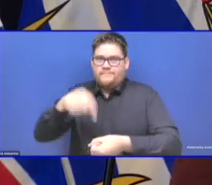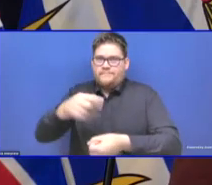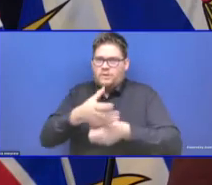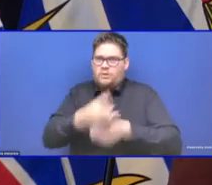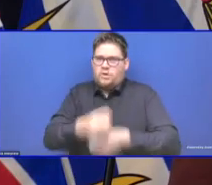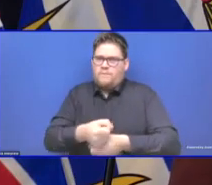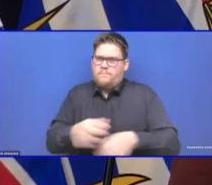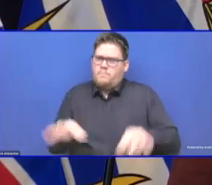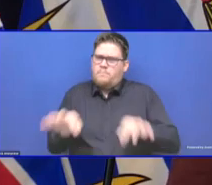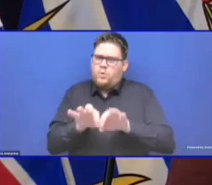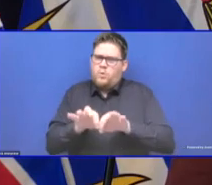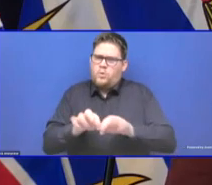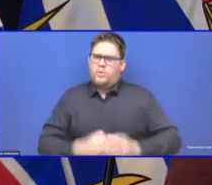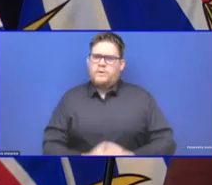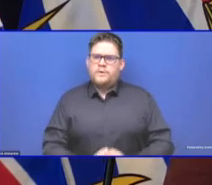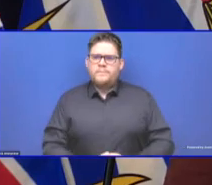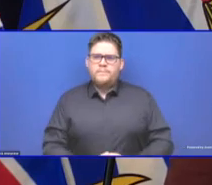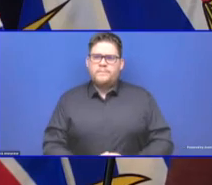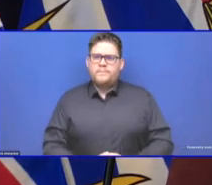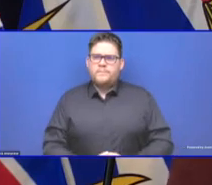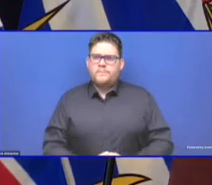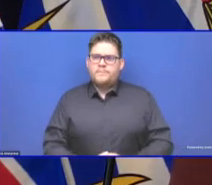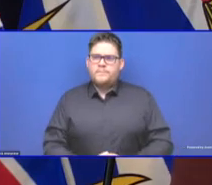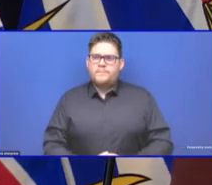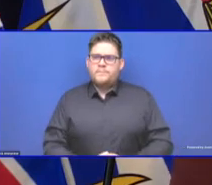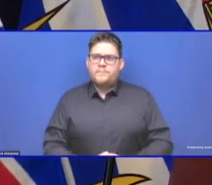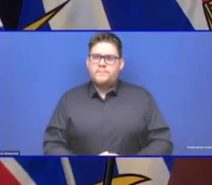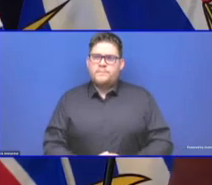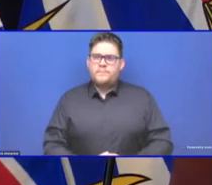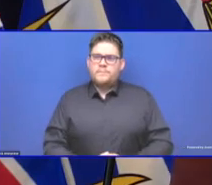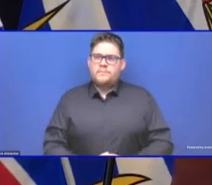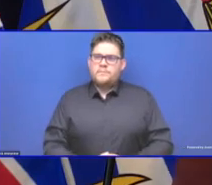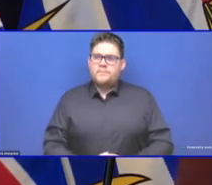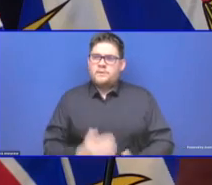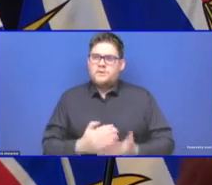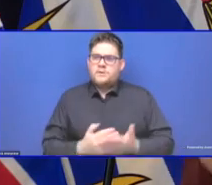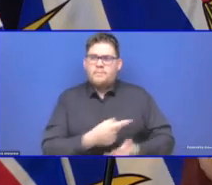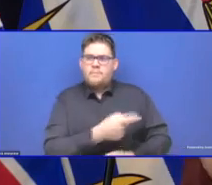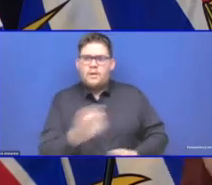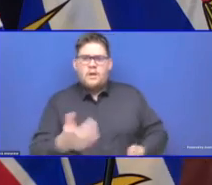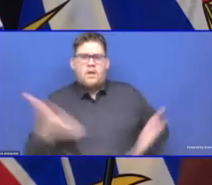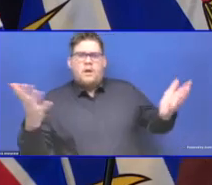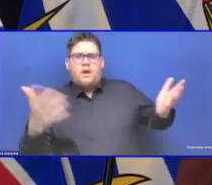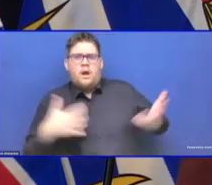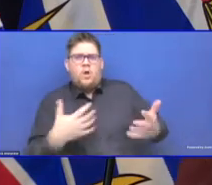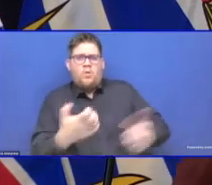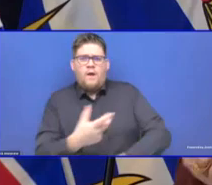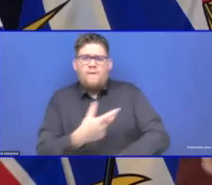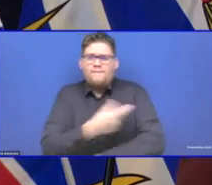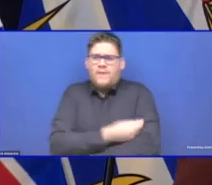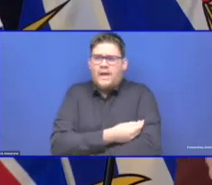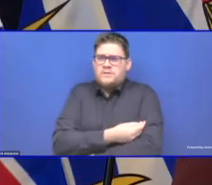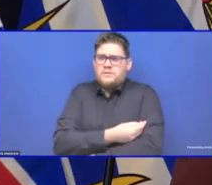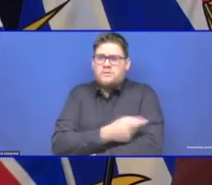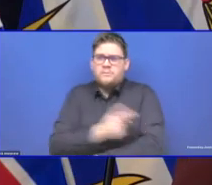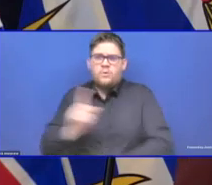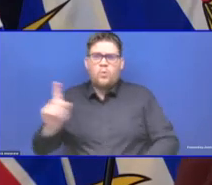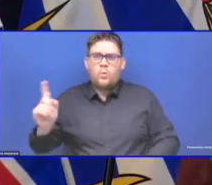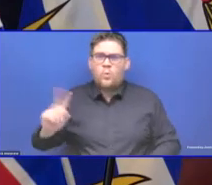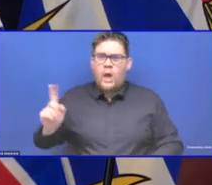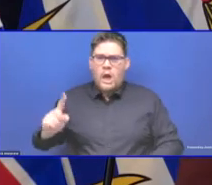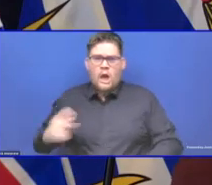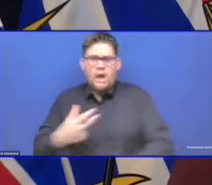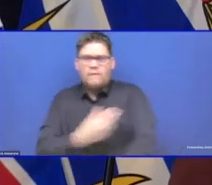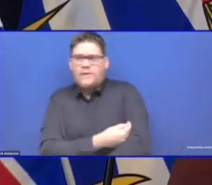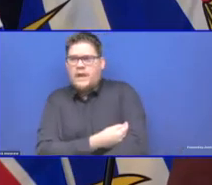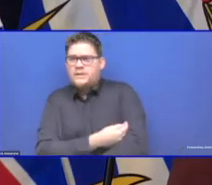but they didn't know where to go or they didn't, it wasn't available right away in their community when they wanted it. So we're trying to address that. That's a